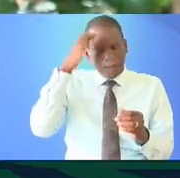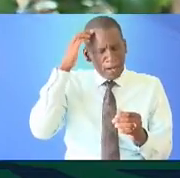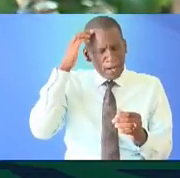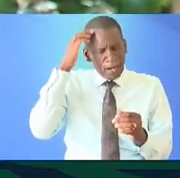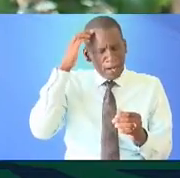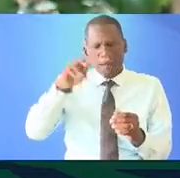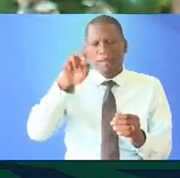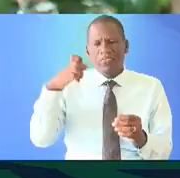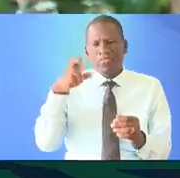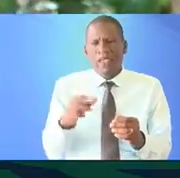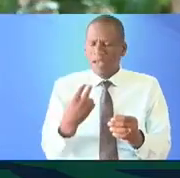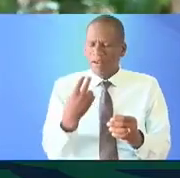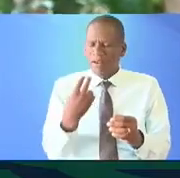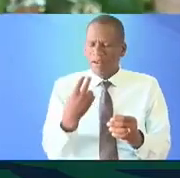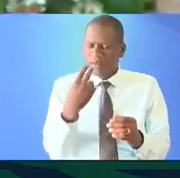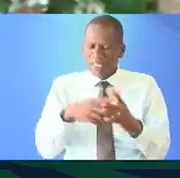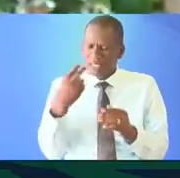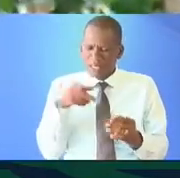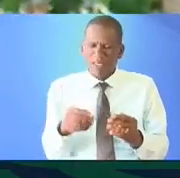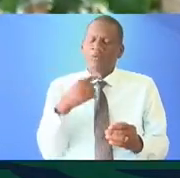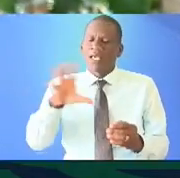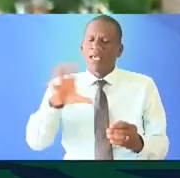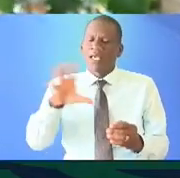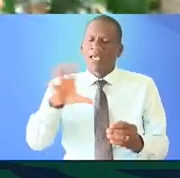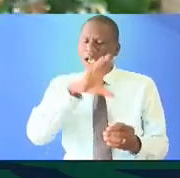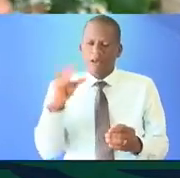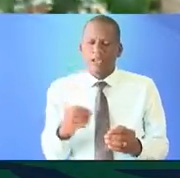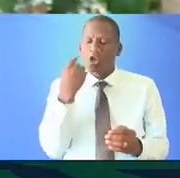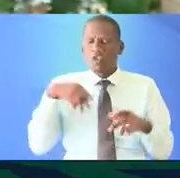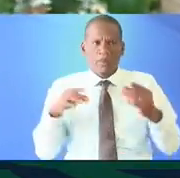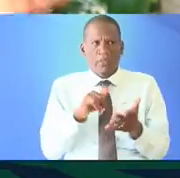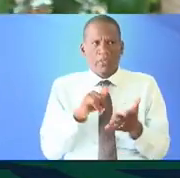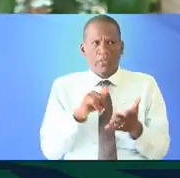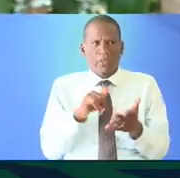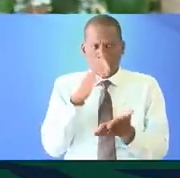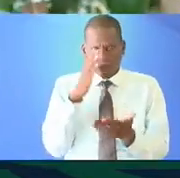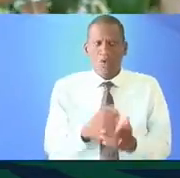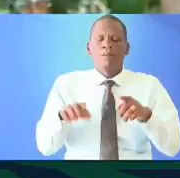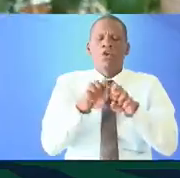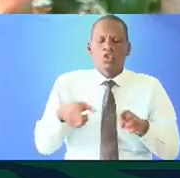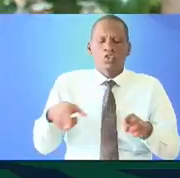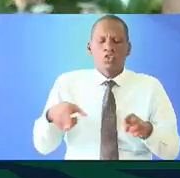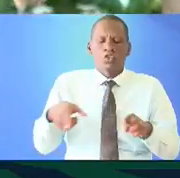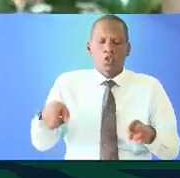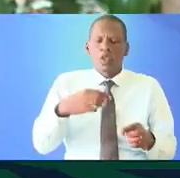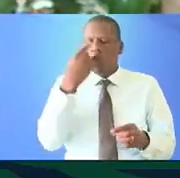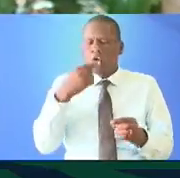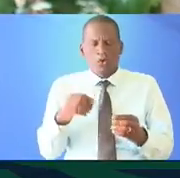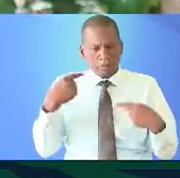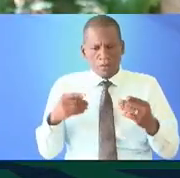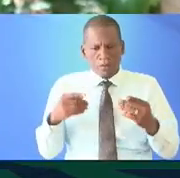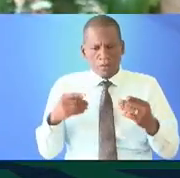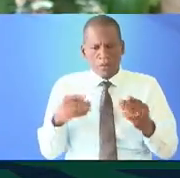that Wakanda script and beginning to discover because we always say Africans are oral people and that's true but we also were alliterate